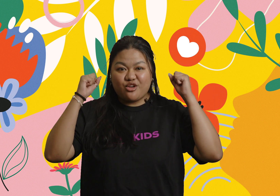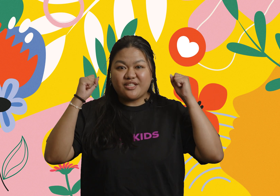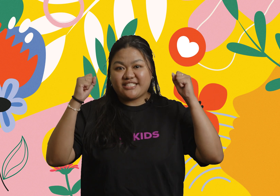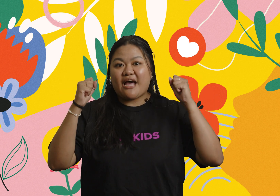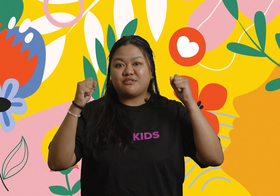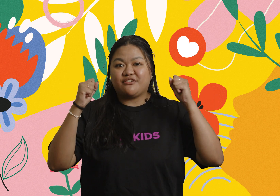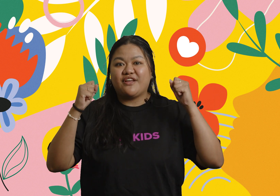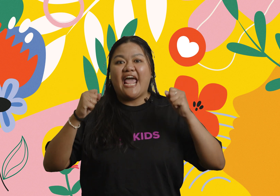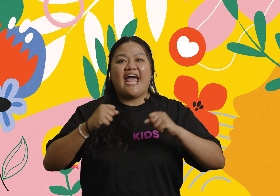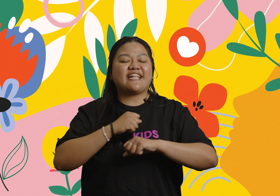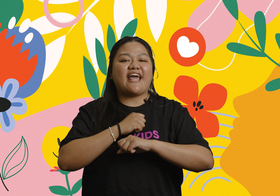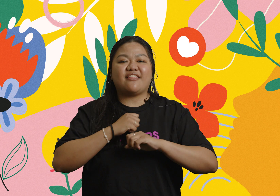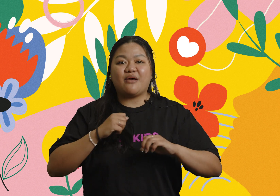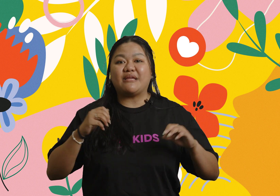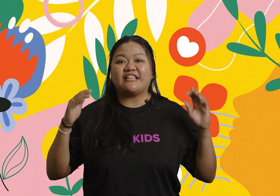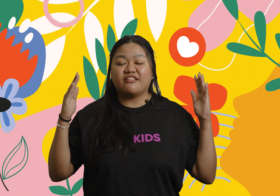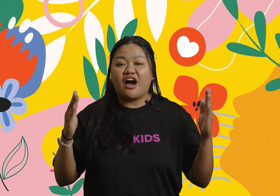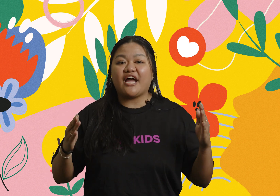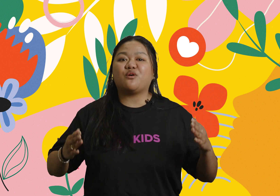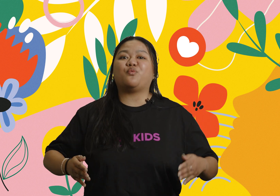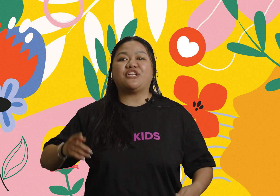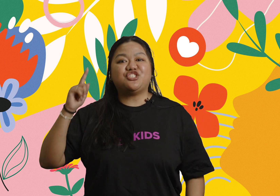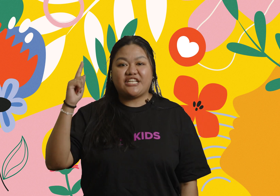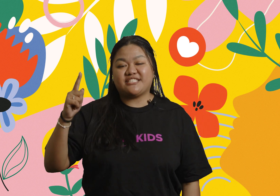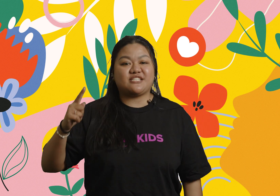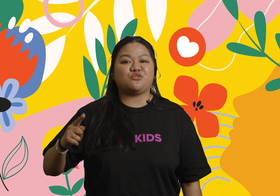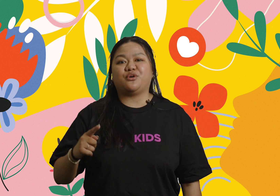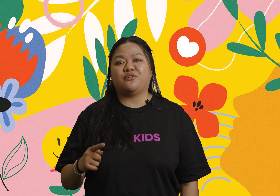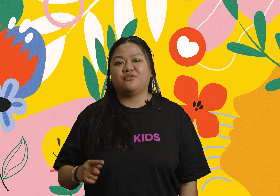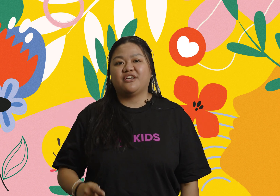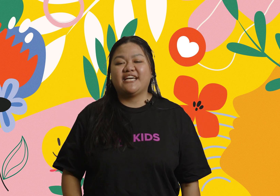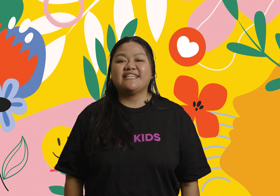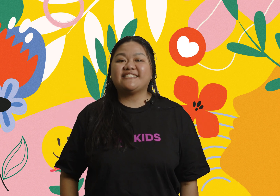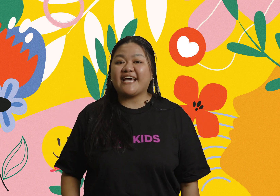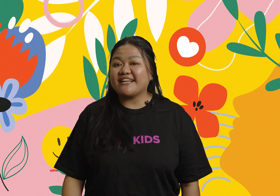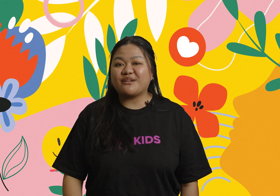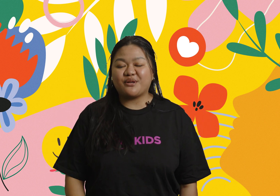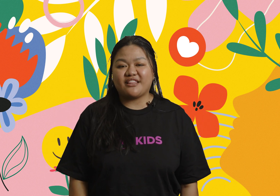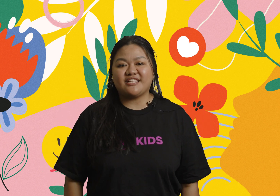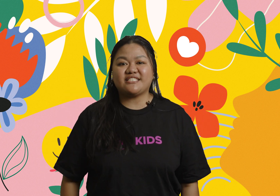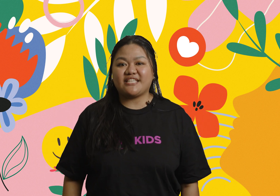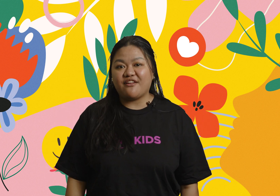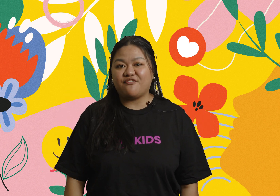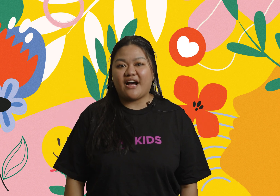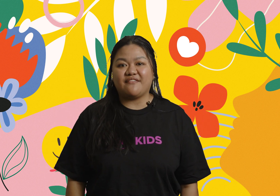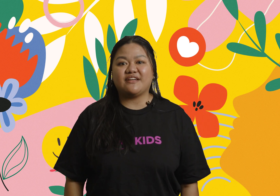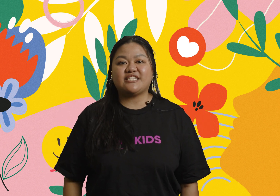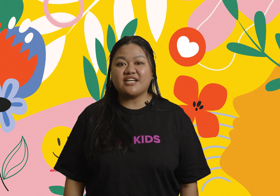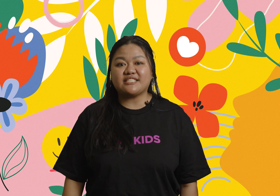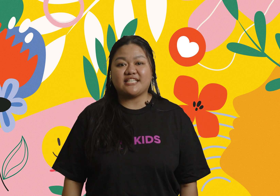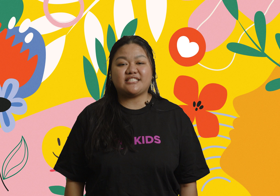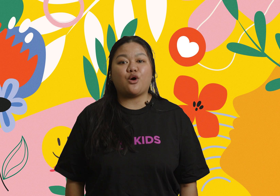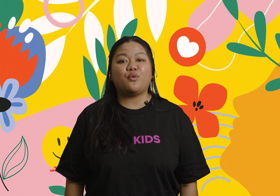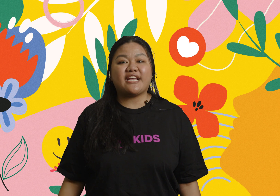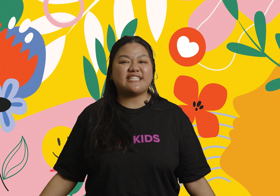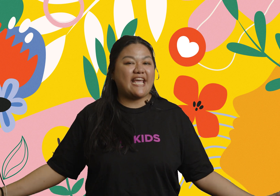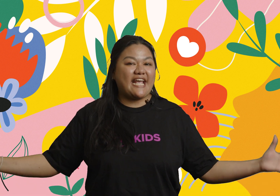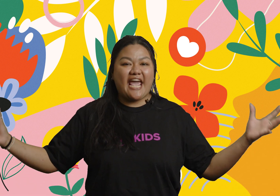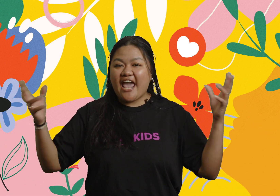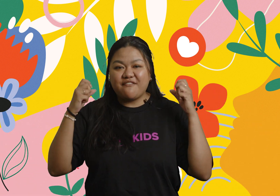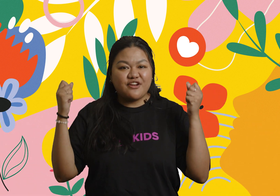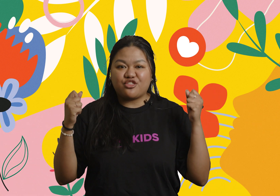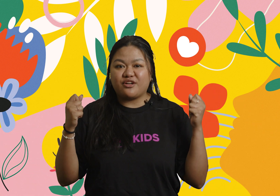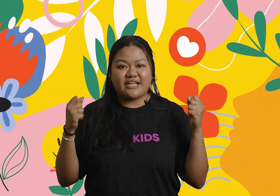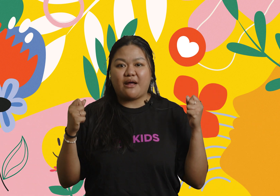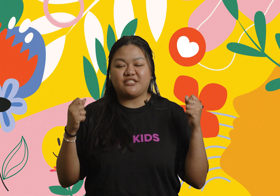any thoughts captive and get them in line with Jesus' will. 2 Corinthians 10.5 tells us that we can